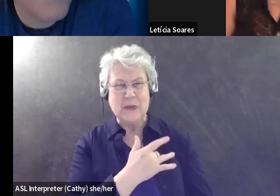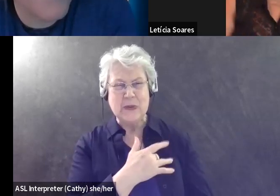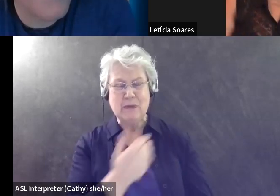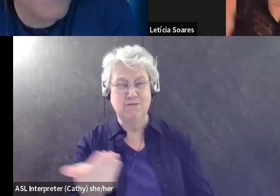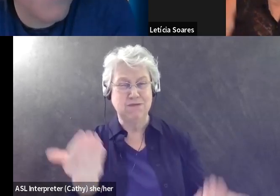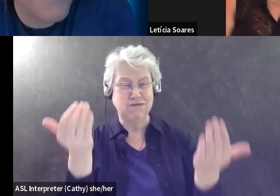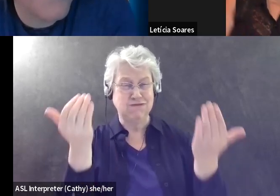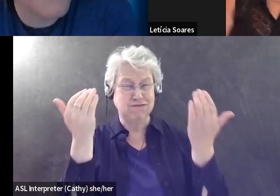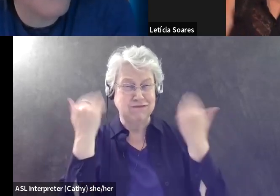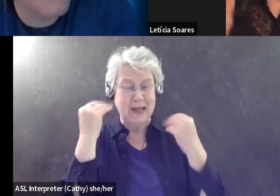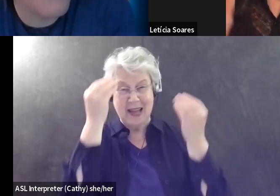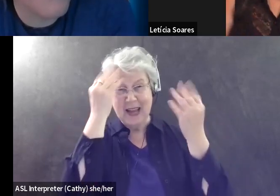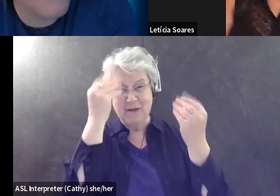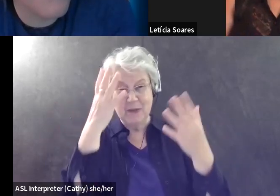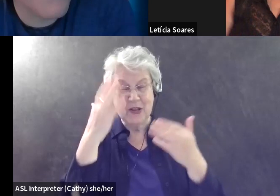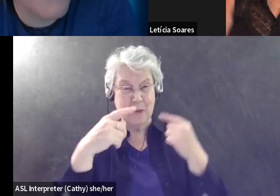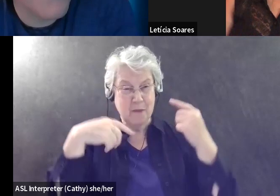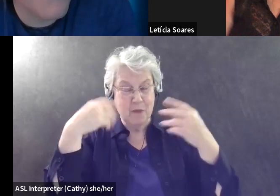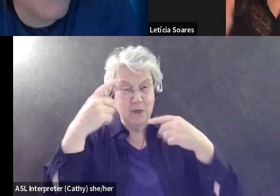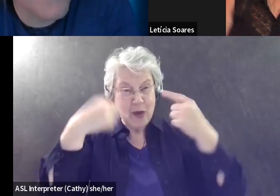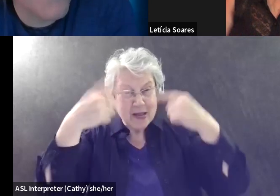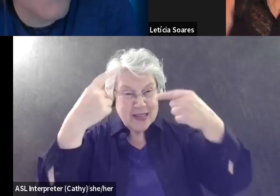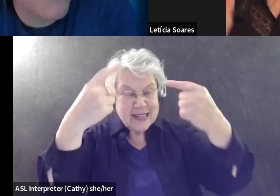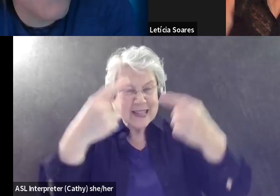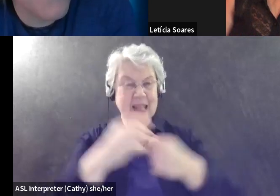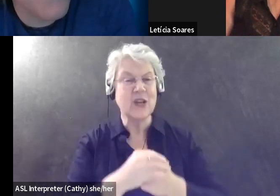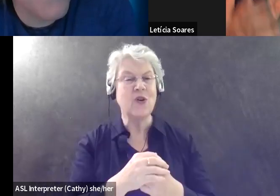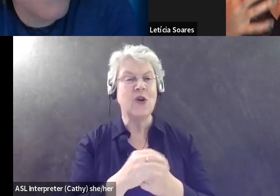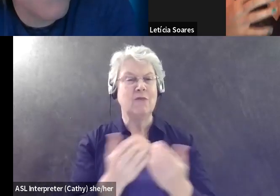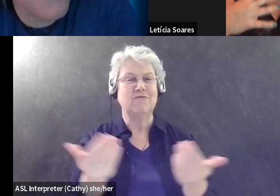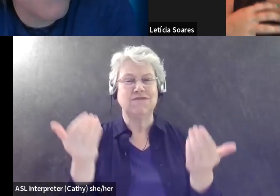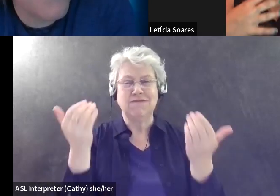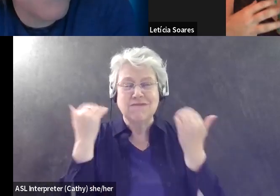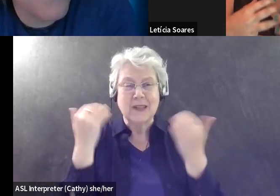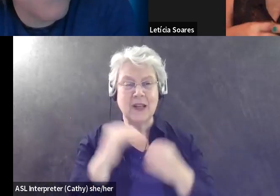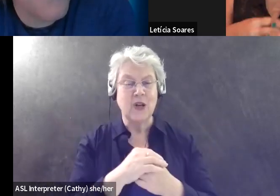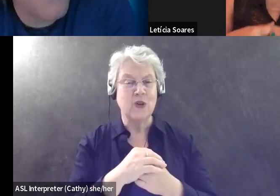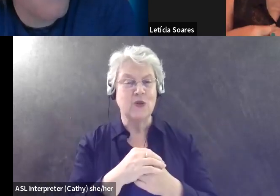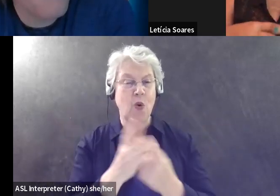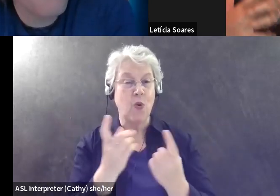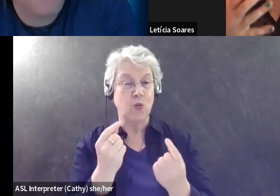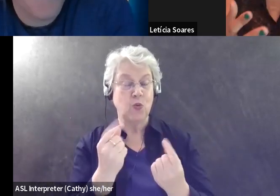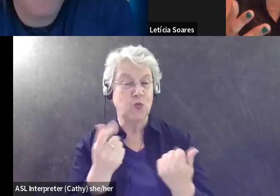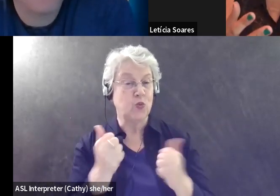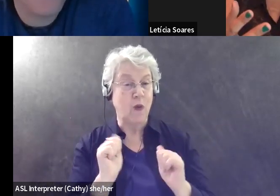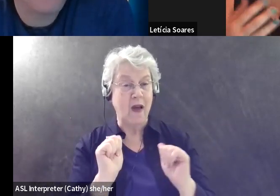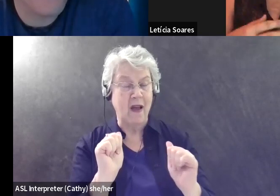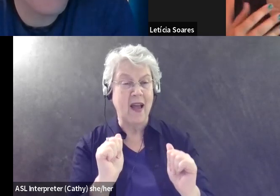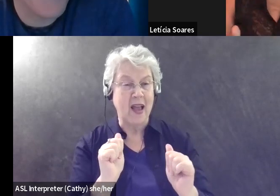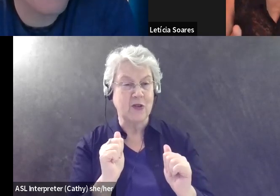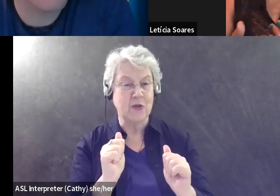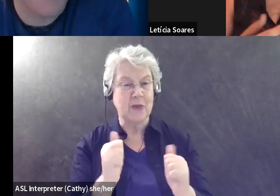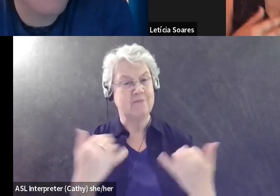overload. I just, it's a, it's a, little bit of a meditation. just try to be there